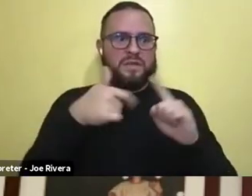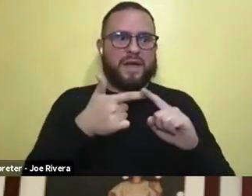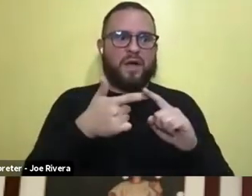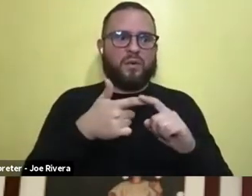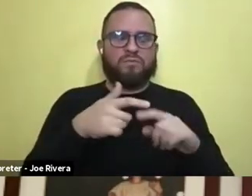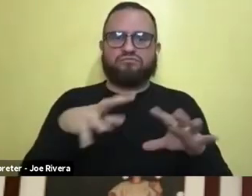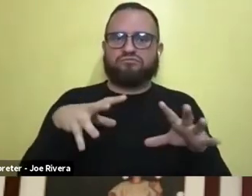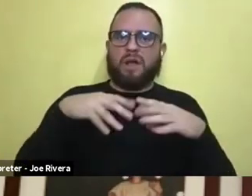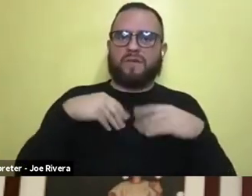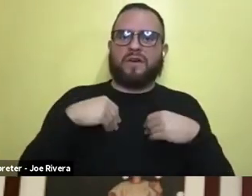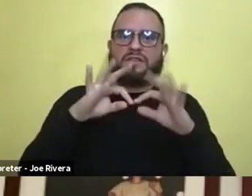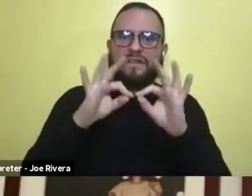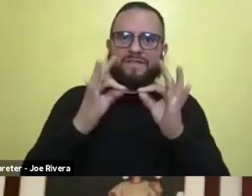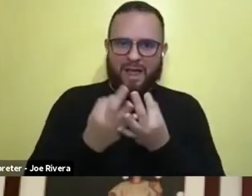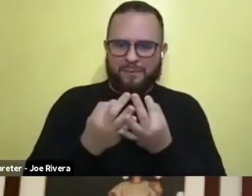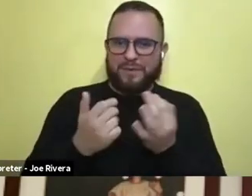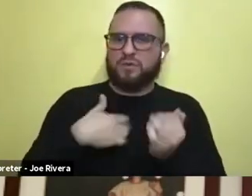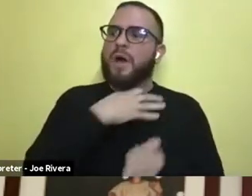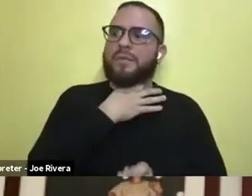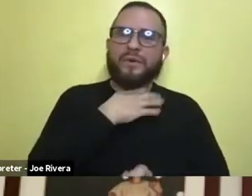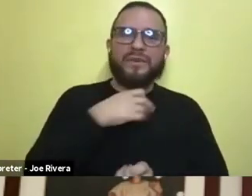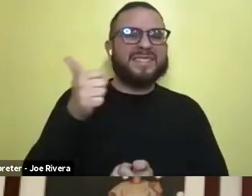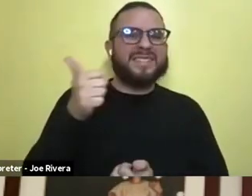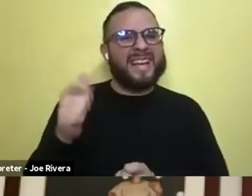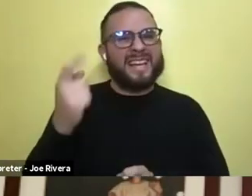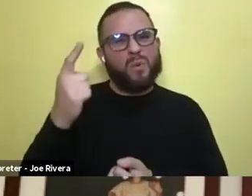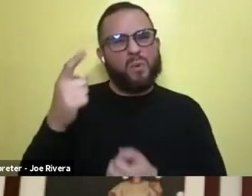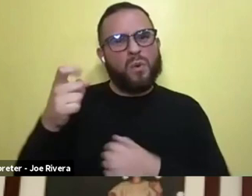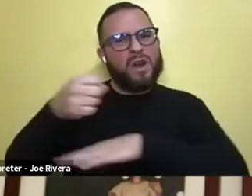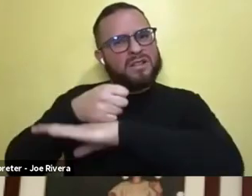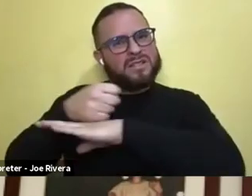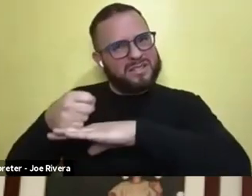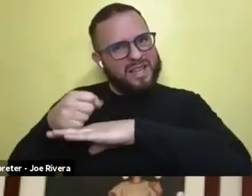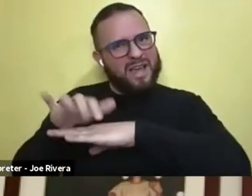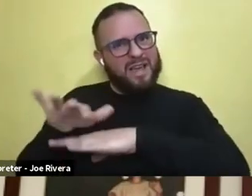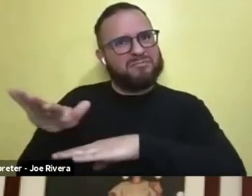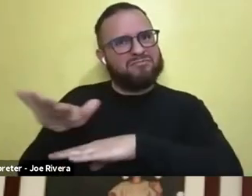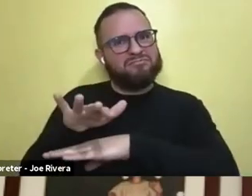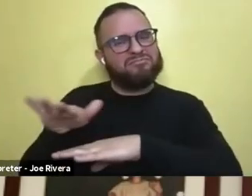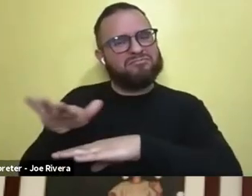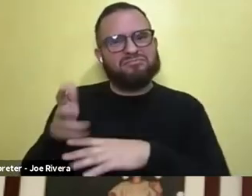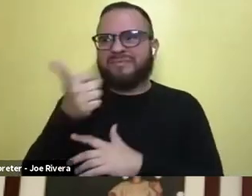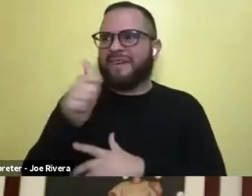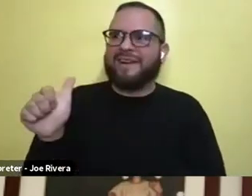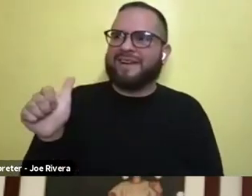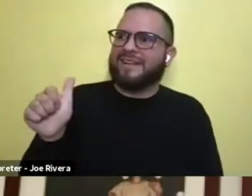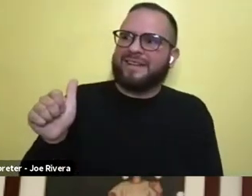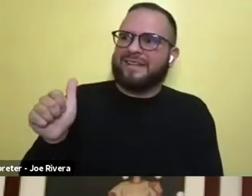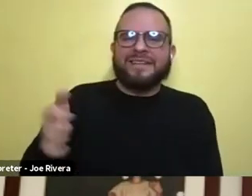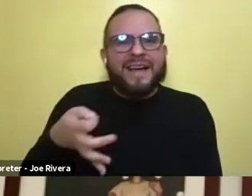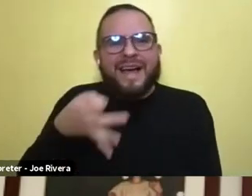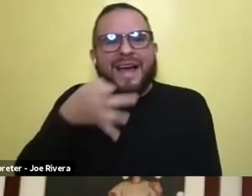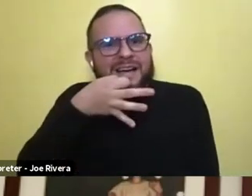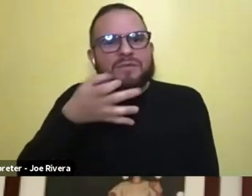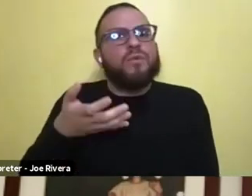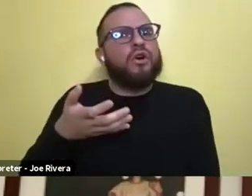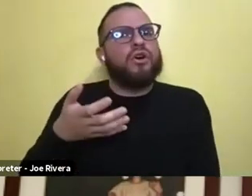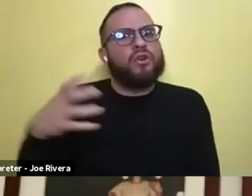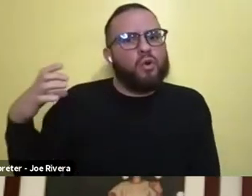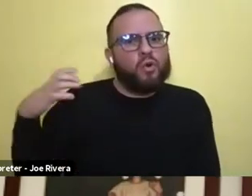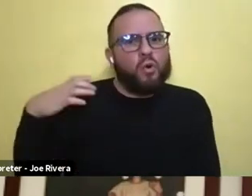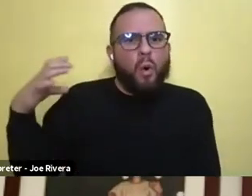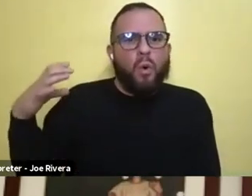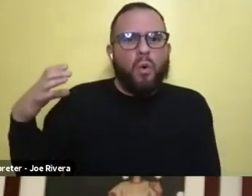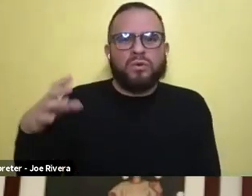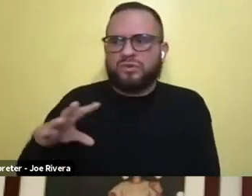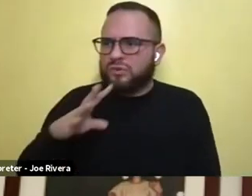Michaela, was there anybody on sad or was there anything, you know, any kind of expert or coach to just kind of talk you